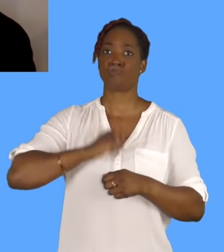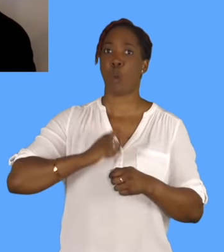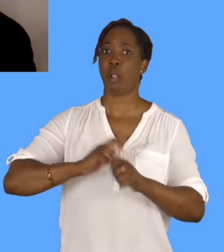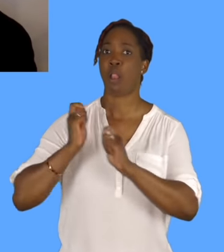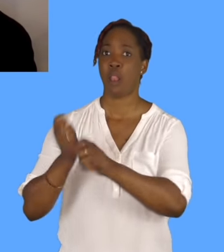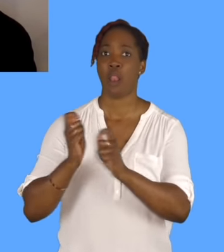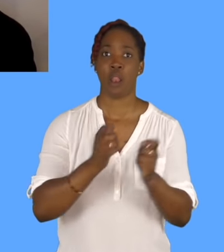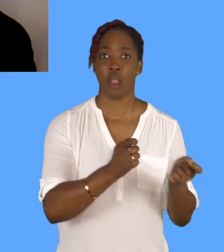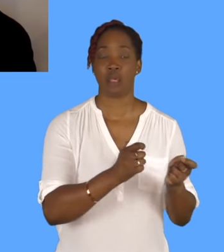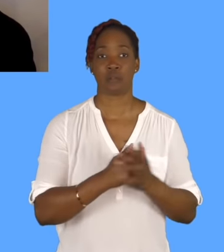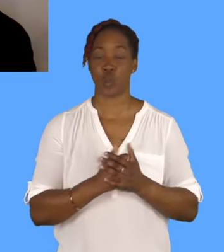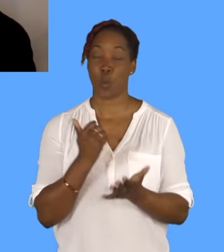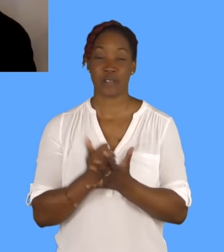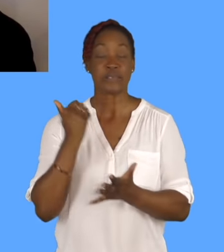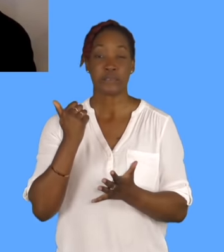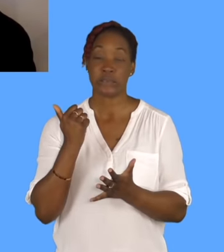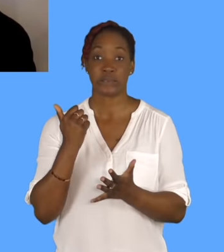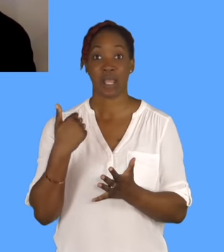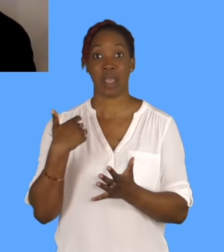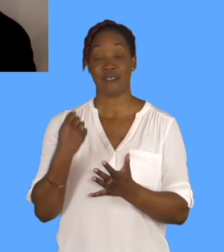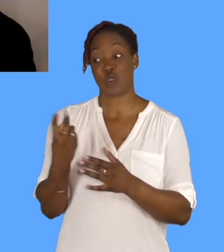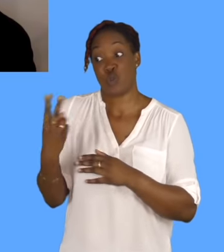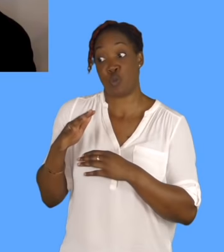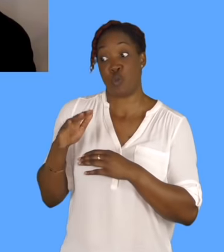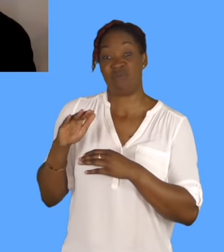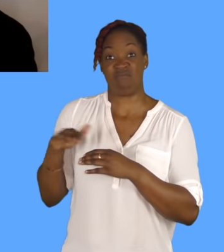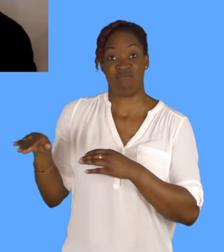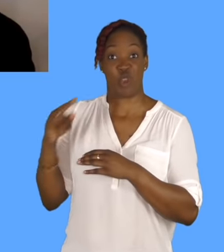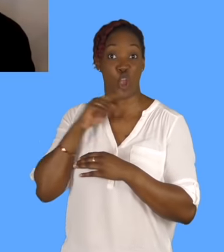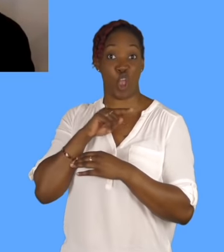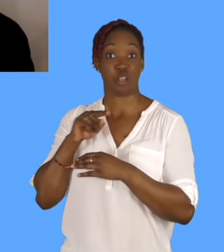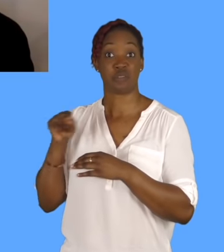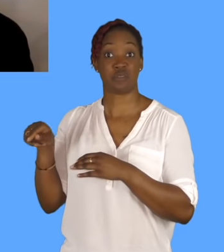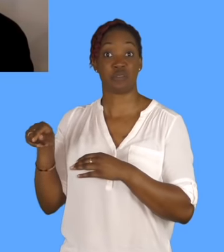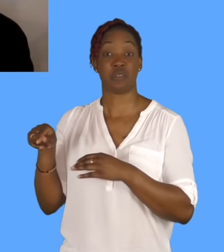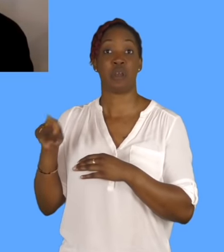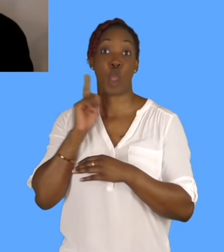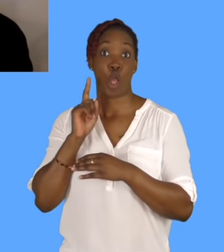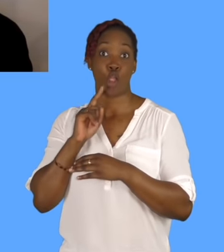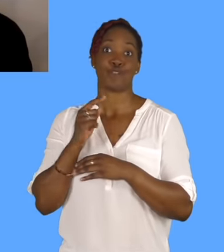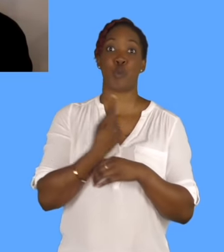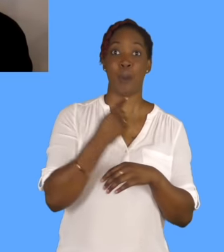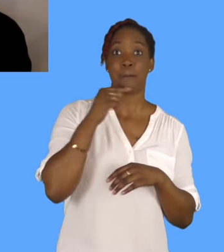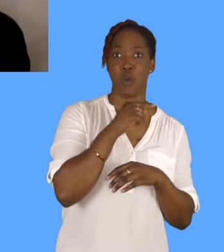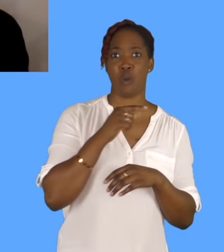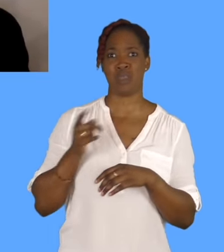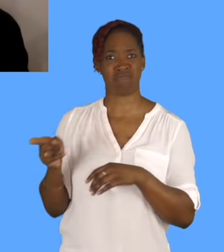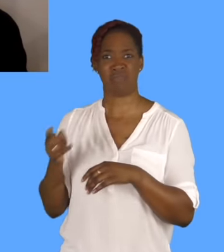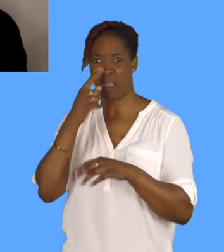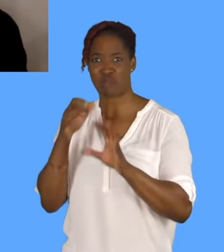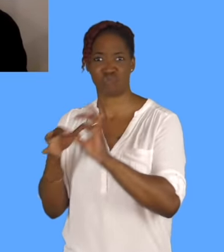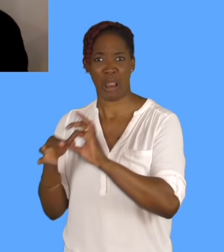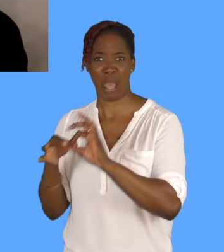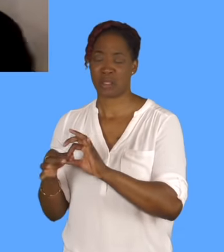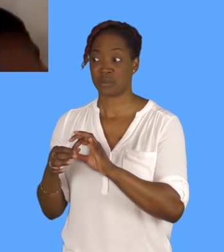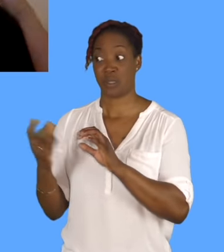and a boy, and they're going, yeah, we can really relate to that, that's fantastic. And they were saying it was them that pulled me to watch it, so it was